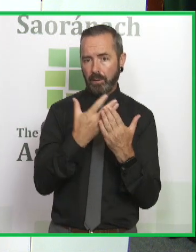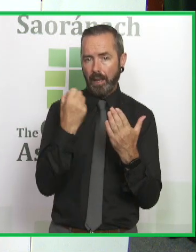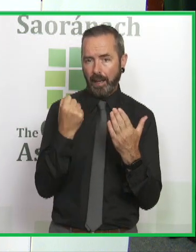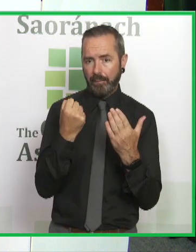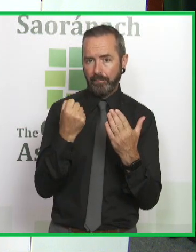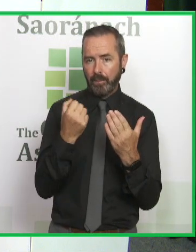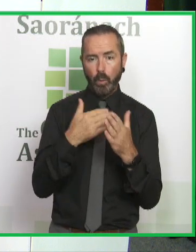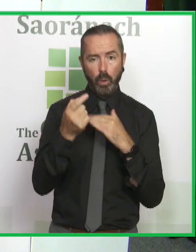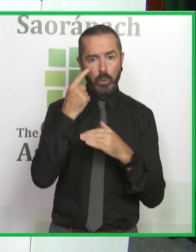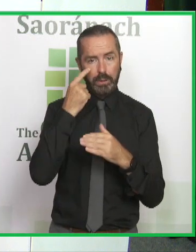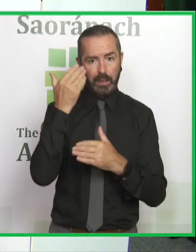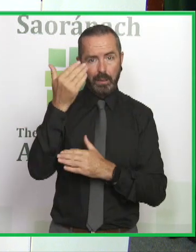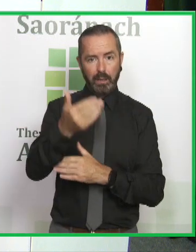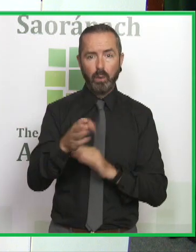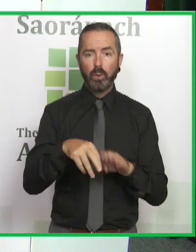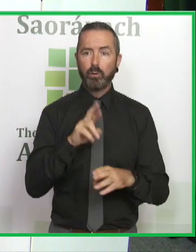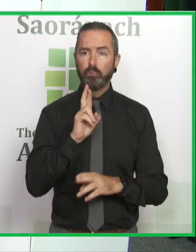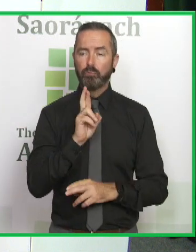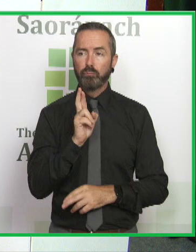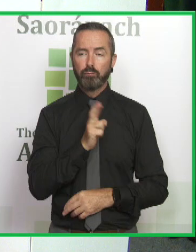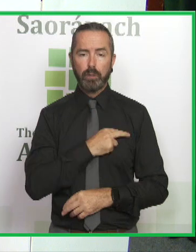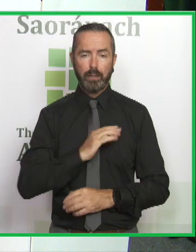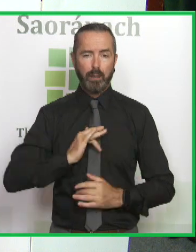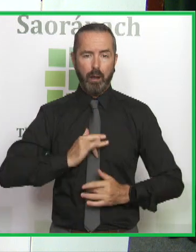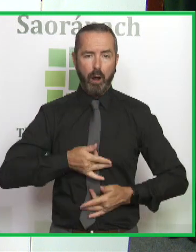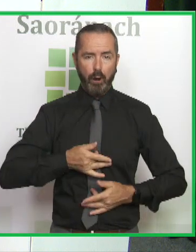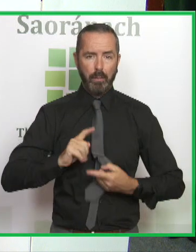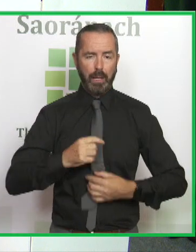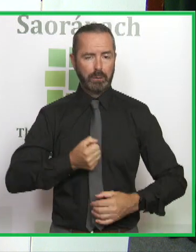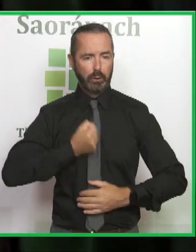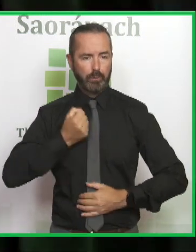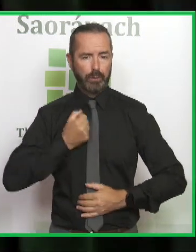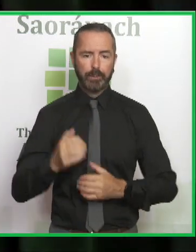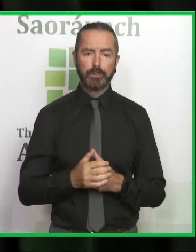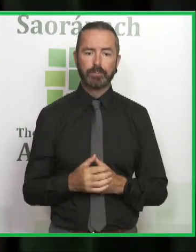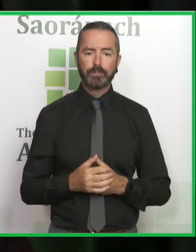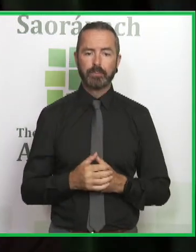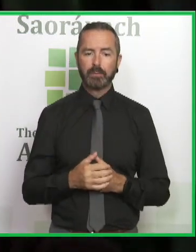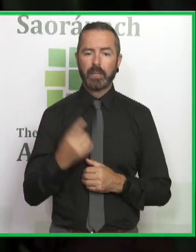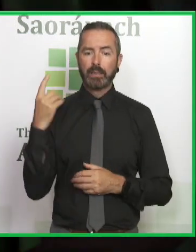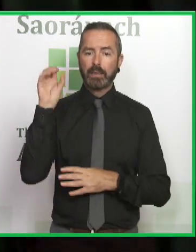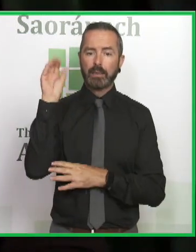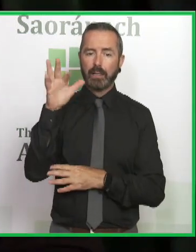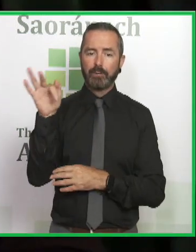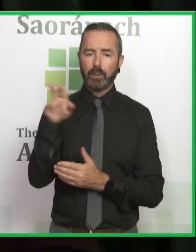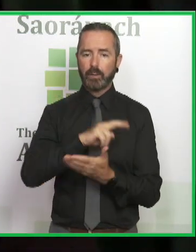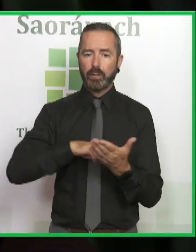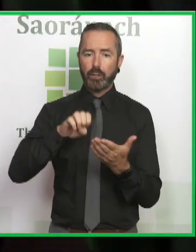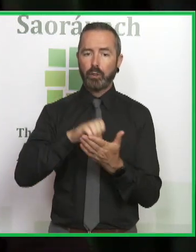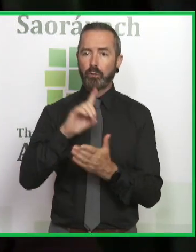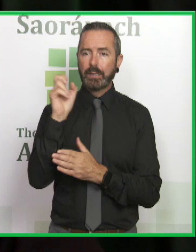what we're actually seeing in terms of real harm and real suffering at the front line. So this is a slide from the Eurodent study. This is